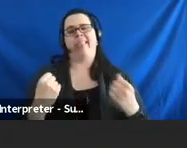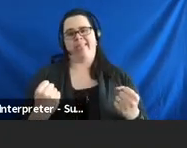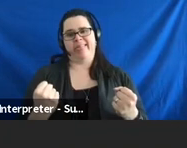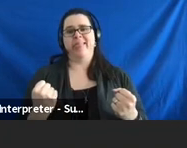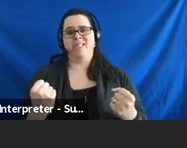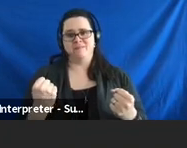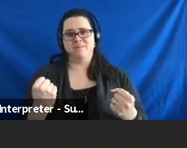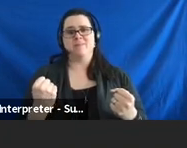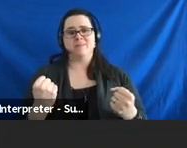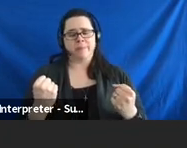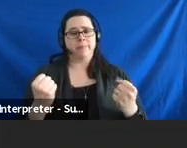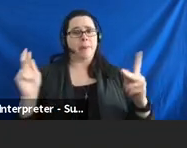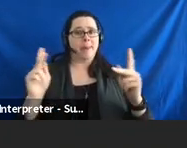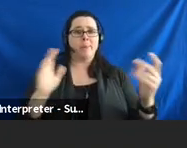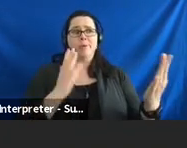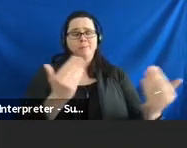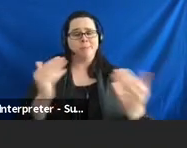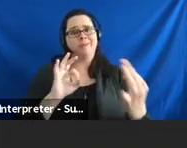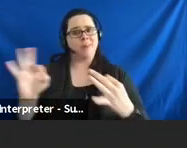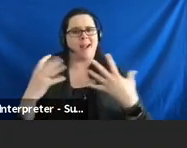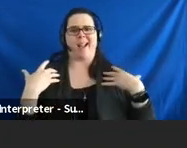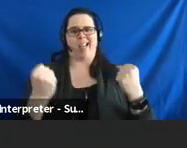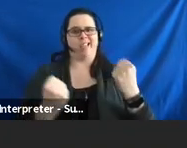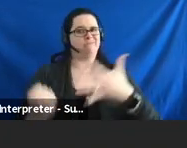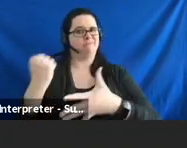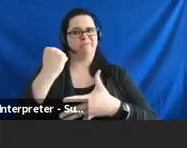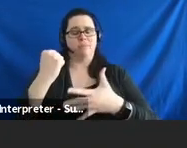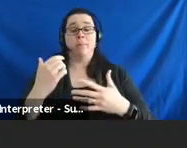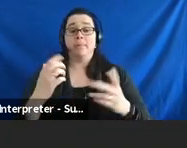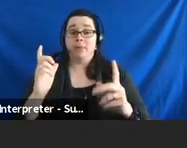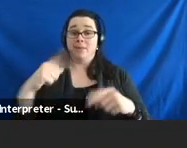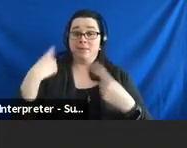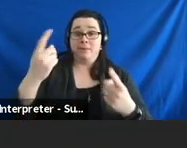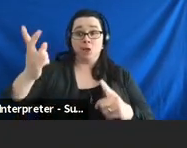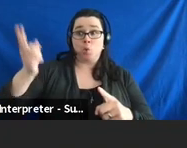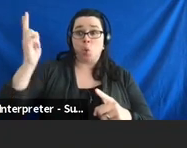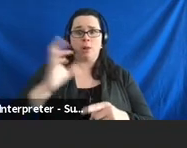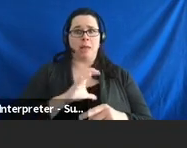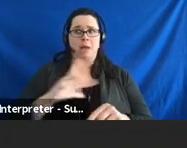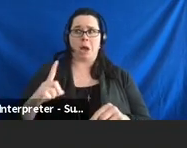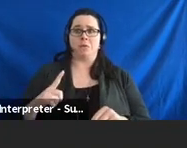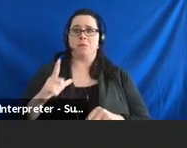people that provided input to us. And that historically has not been something that the council